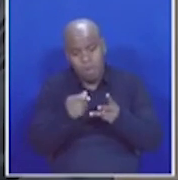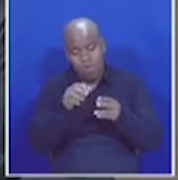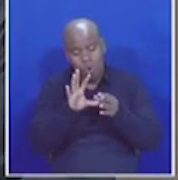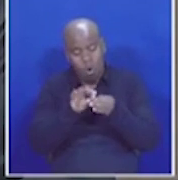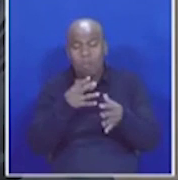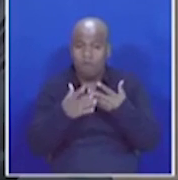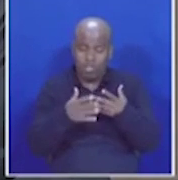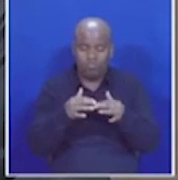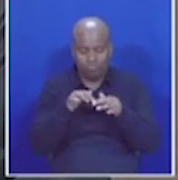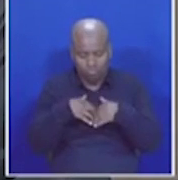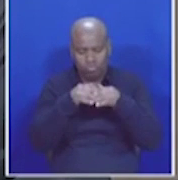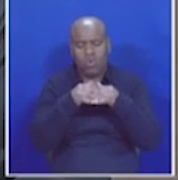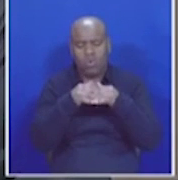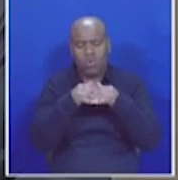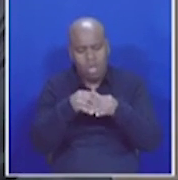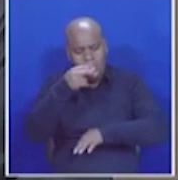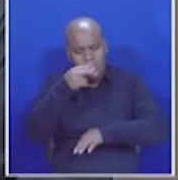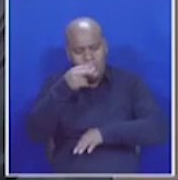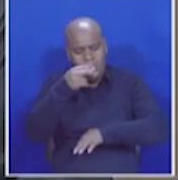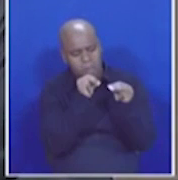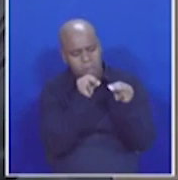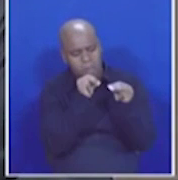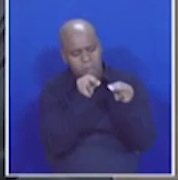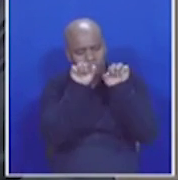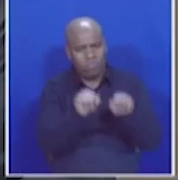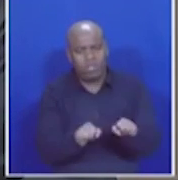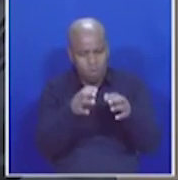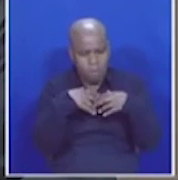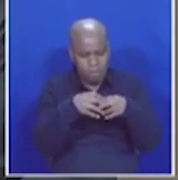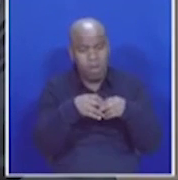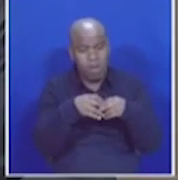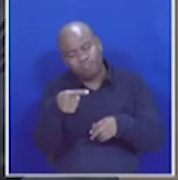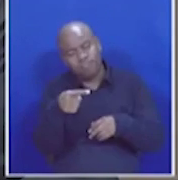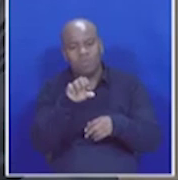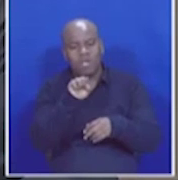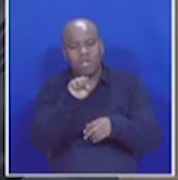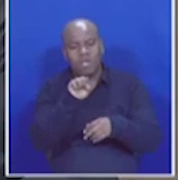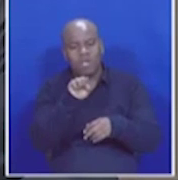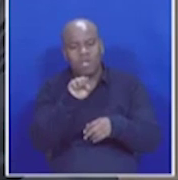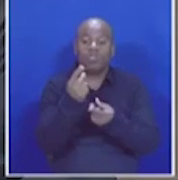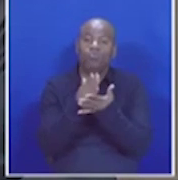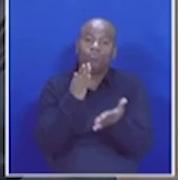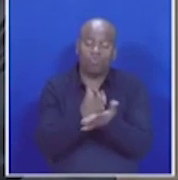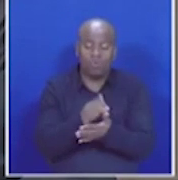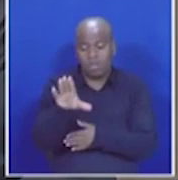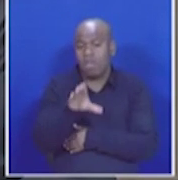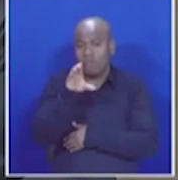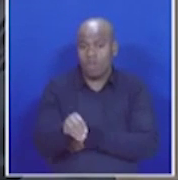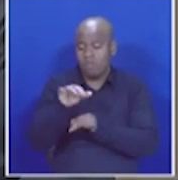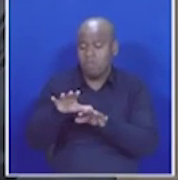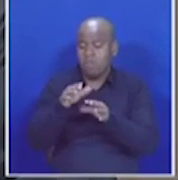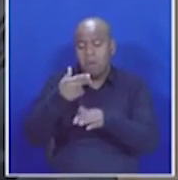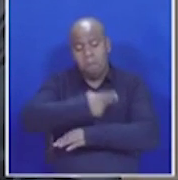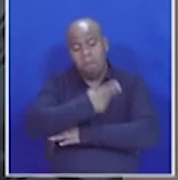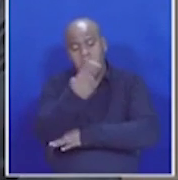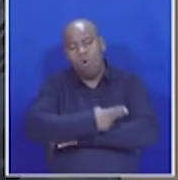the process of establishing a border management agency, another SOE, in order to ensure that South Africa's borders